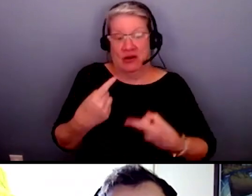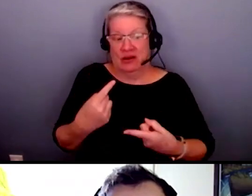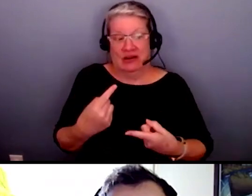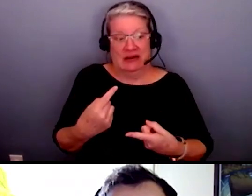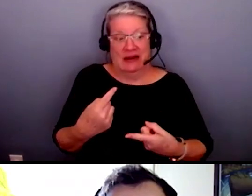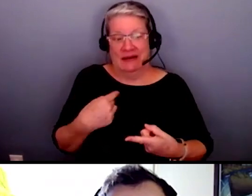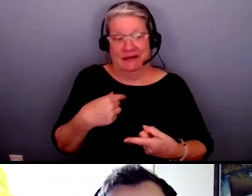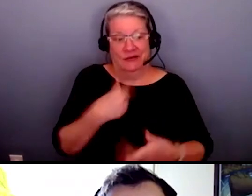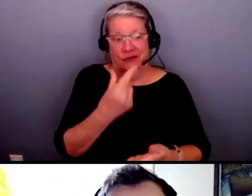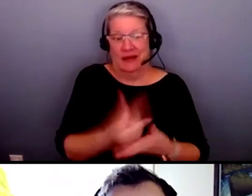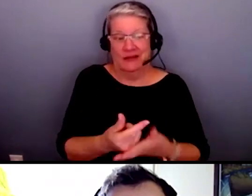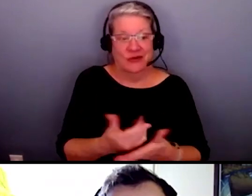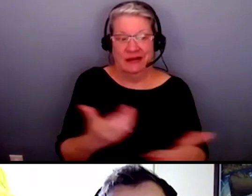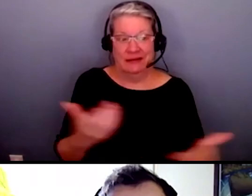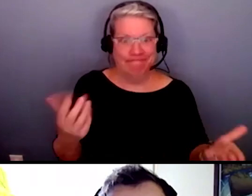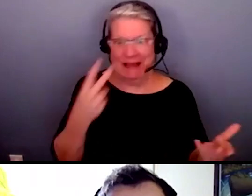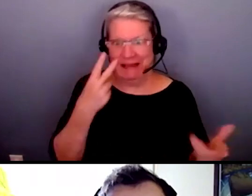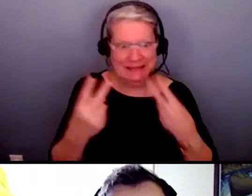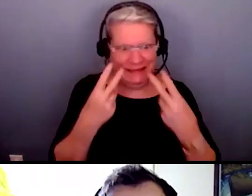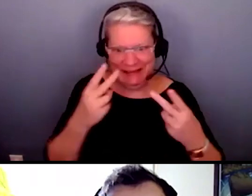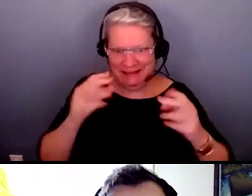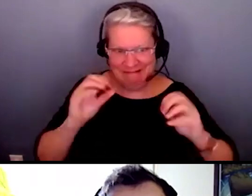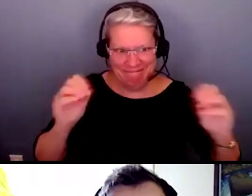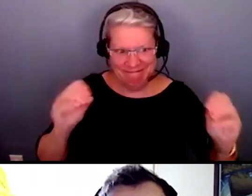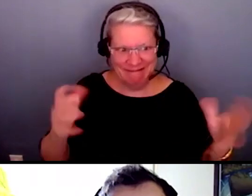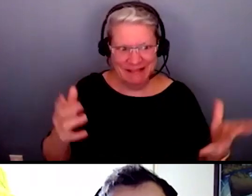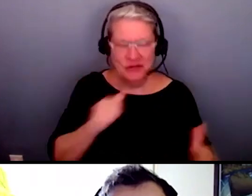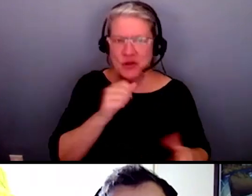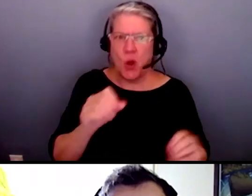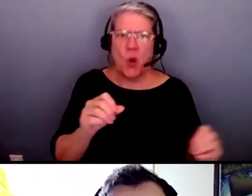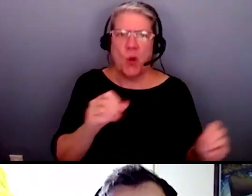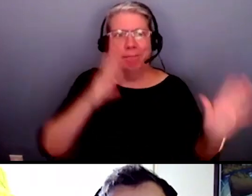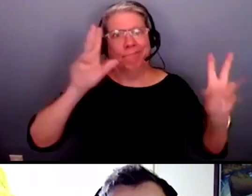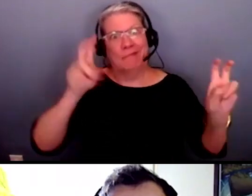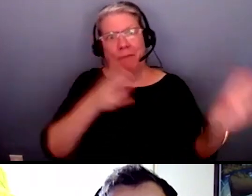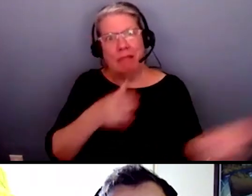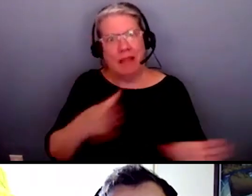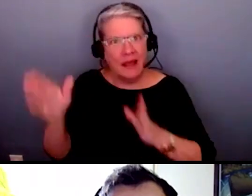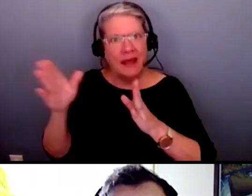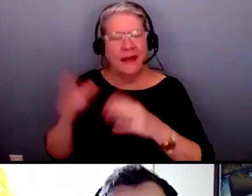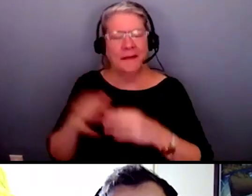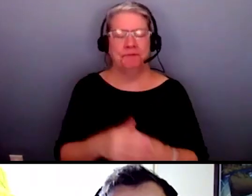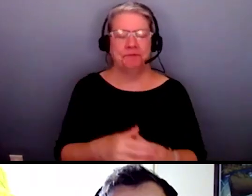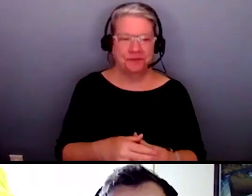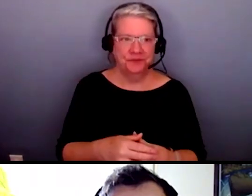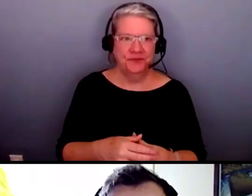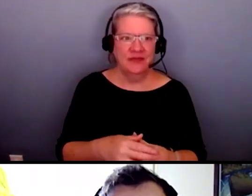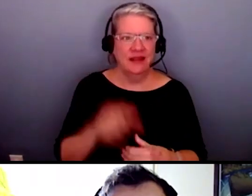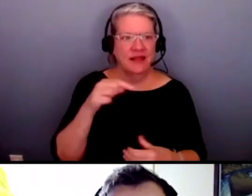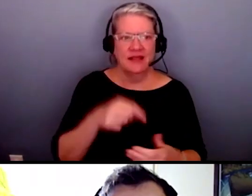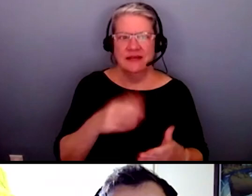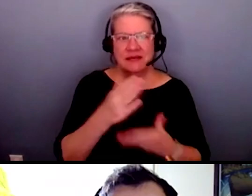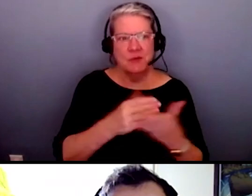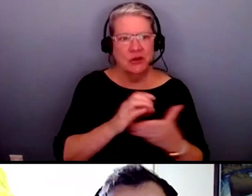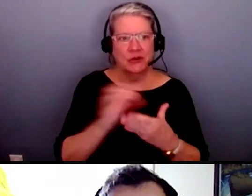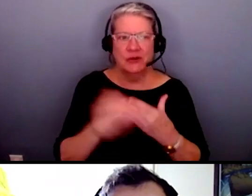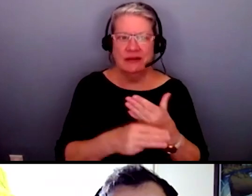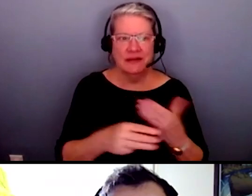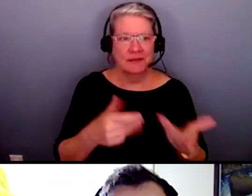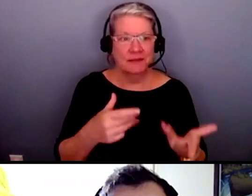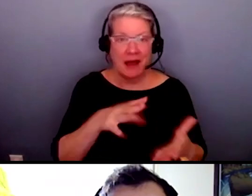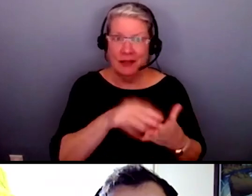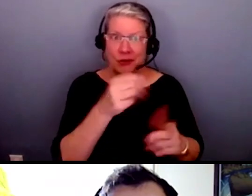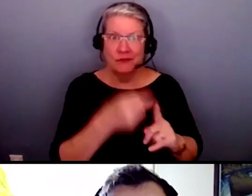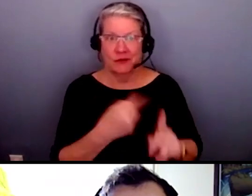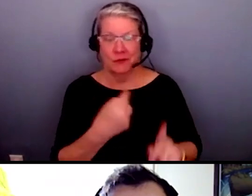completed residency and fellowship but we we didn't have a real um this material part of the curriculum and and i learned a lot of it from my patients